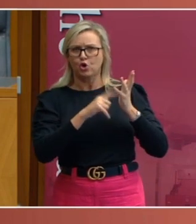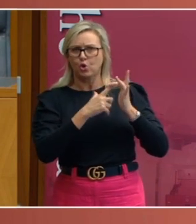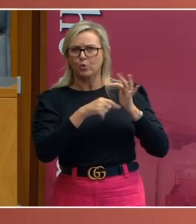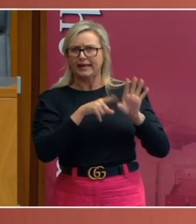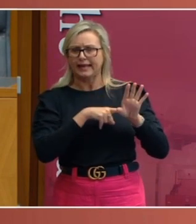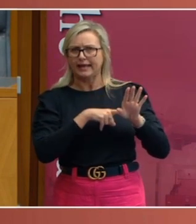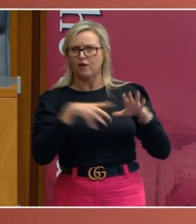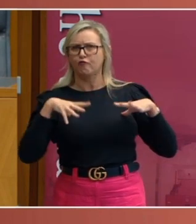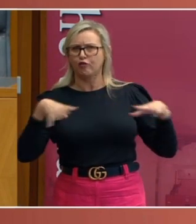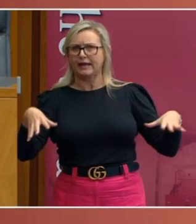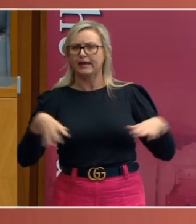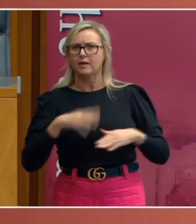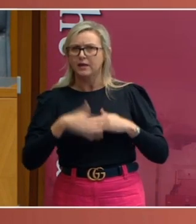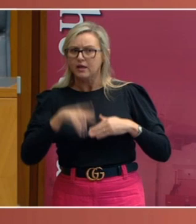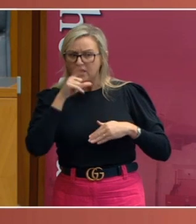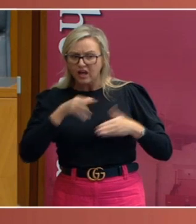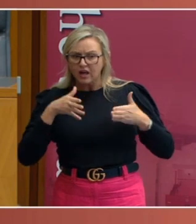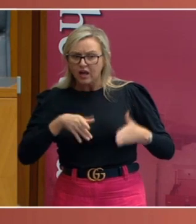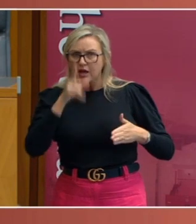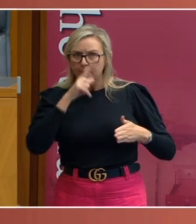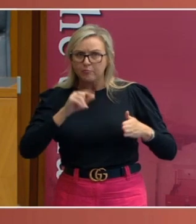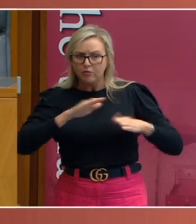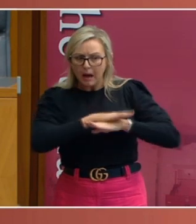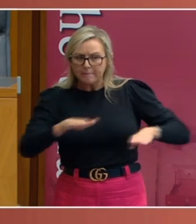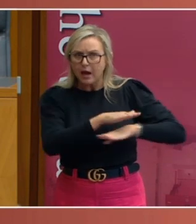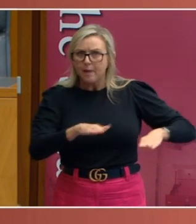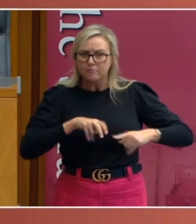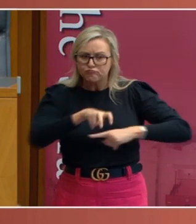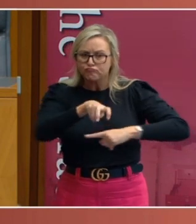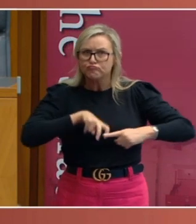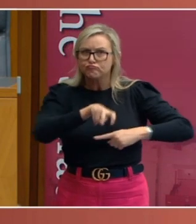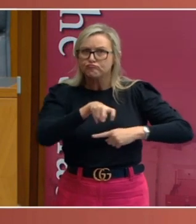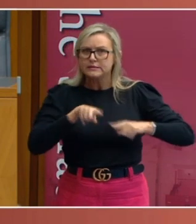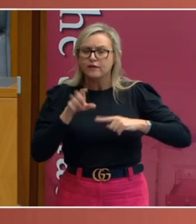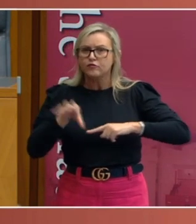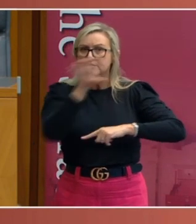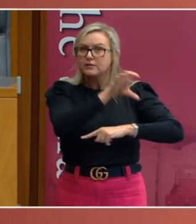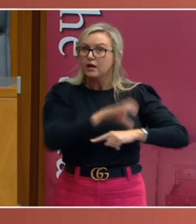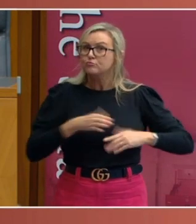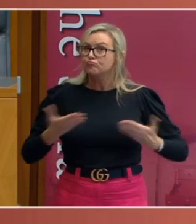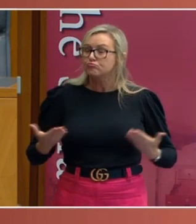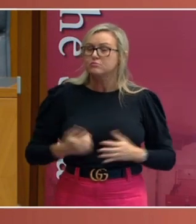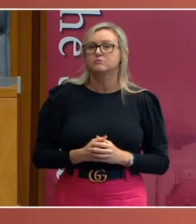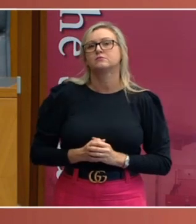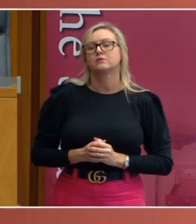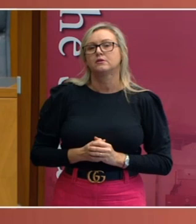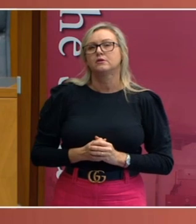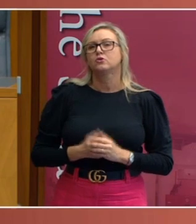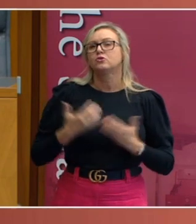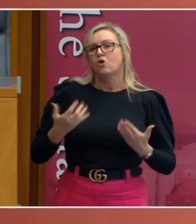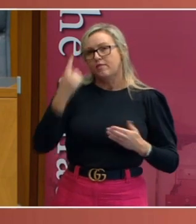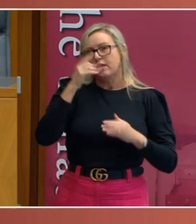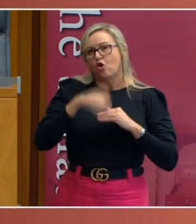restrictions be placed on freedom of movement amongst the states? Now, in considering that question, it's helpful